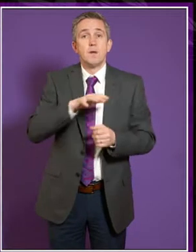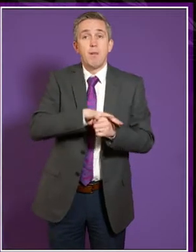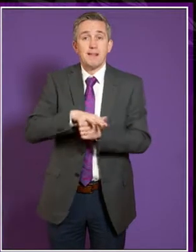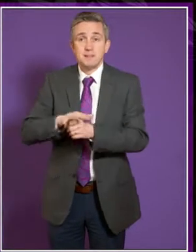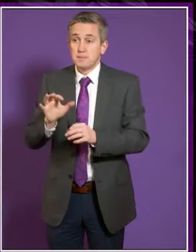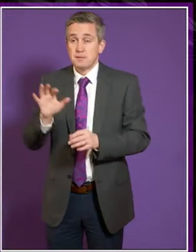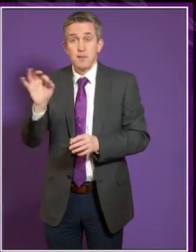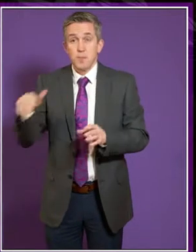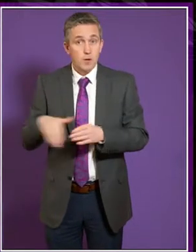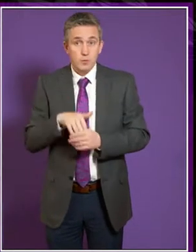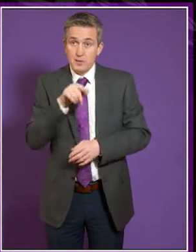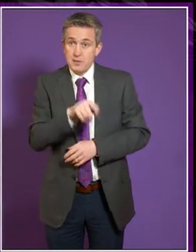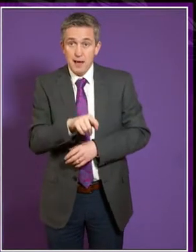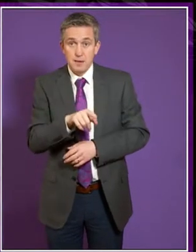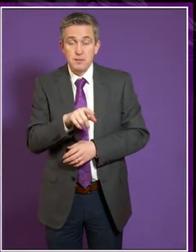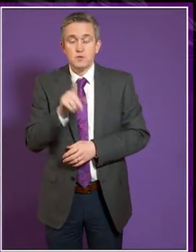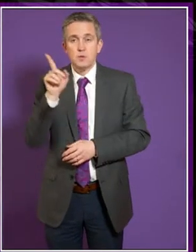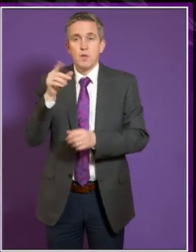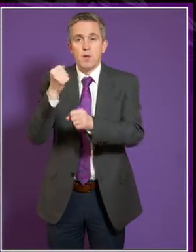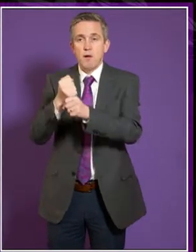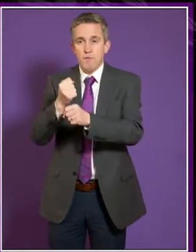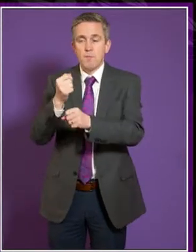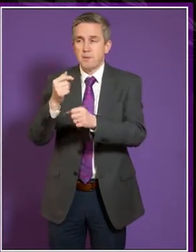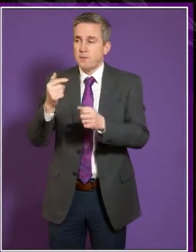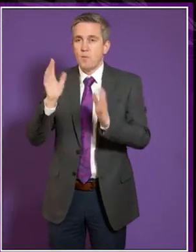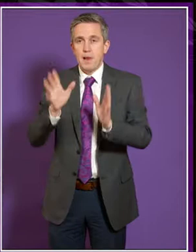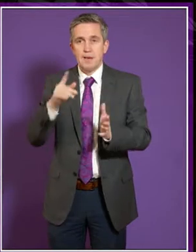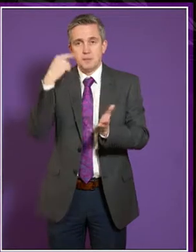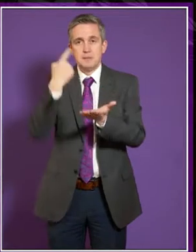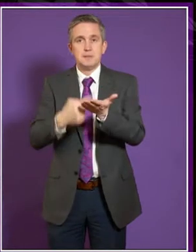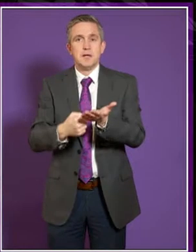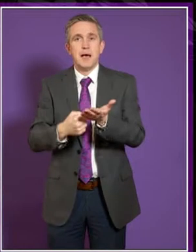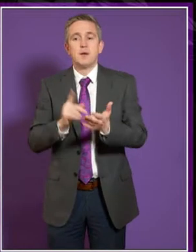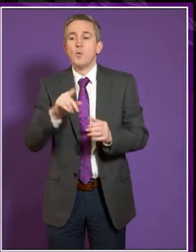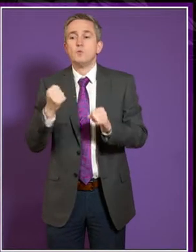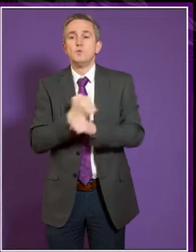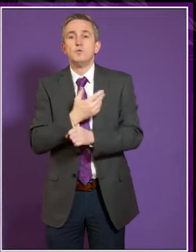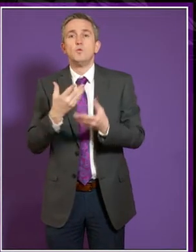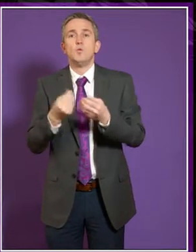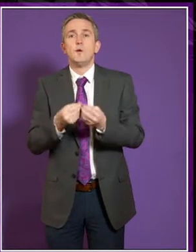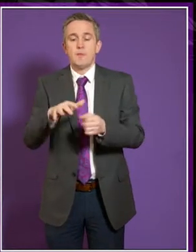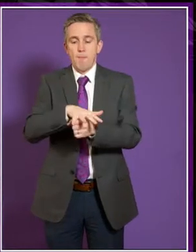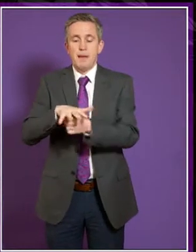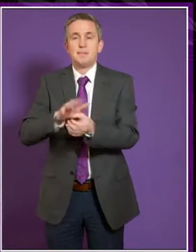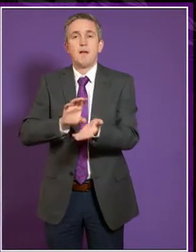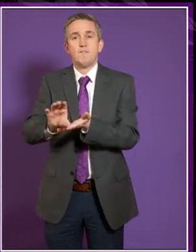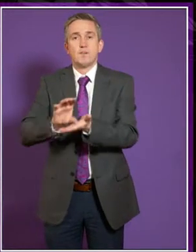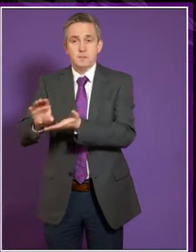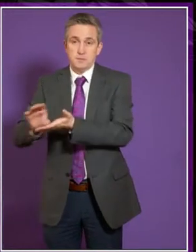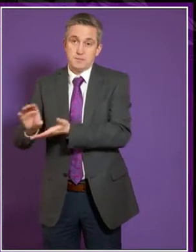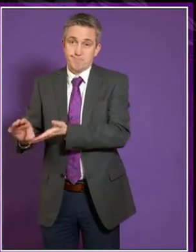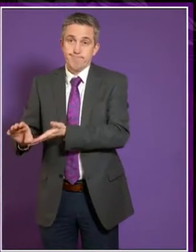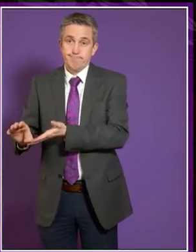included in that. So the Government will have a series of decisions about what to do with those funded places that have become free.